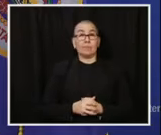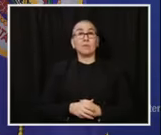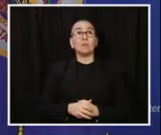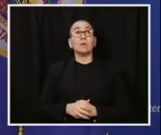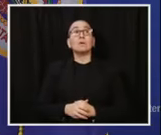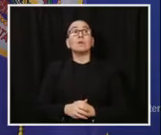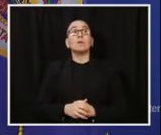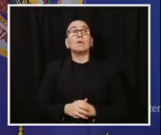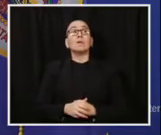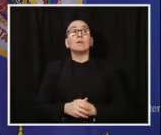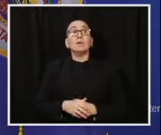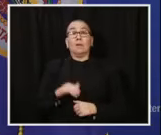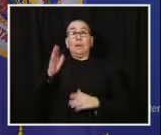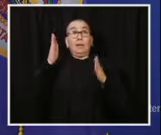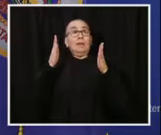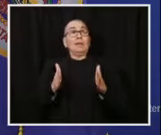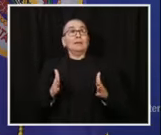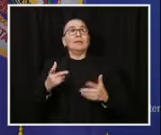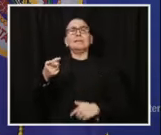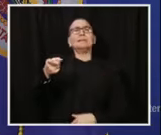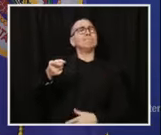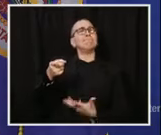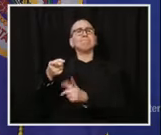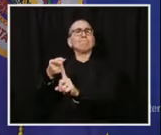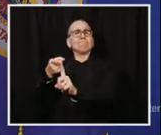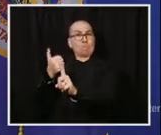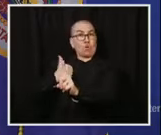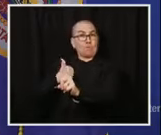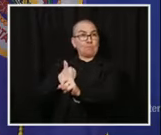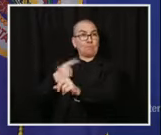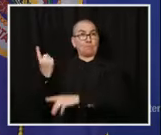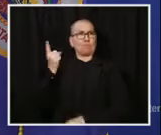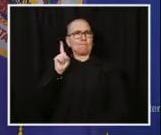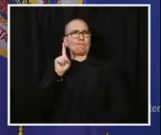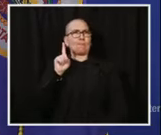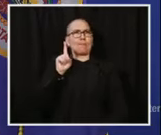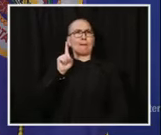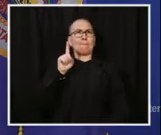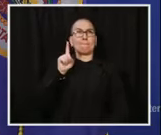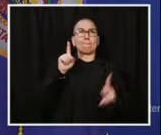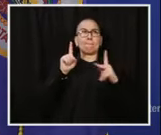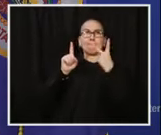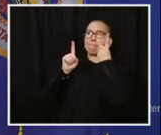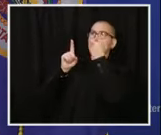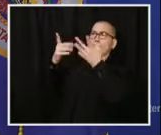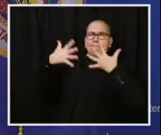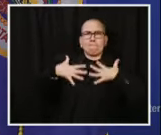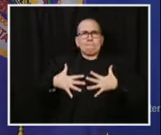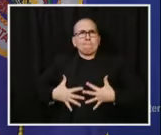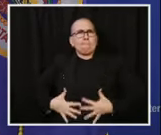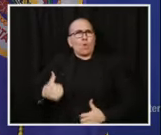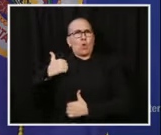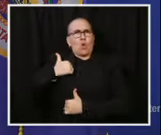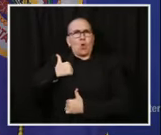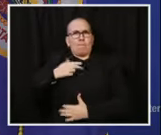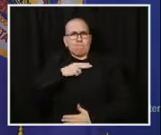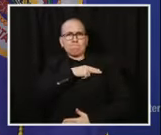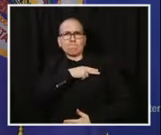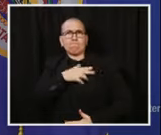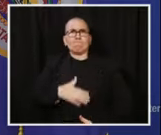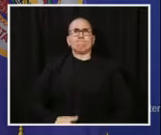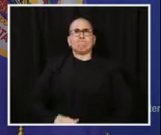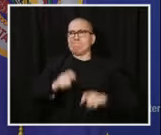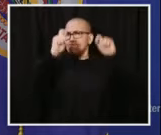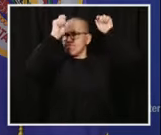to them and ask them what they can do to support them. Show them what they can do to support them. What can I do to help you? This is your opportunity. you want to help the Minnesota National